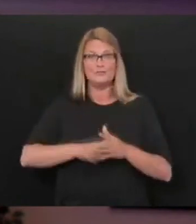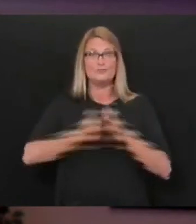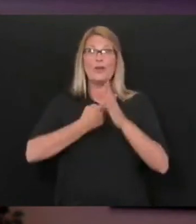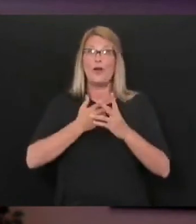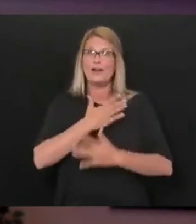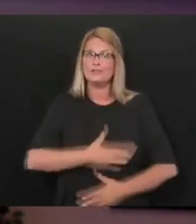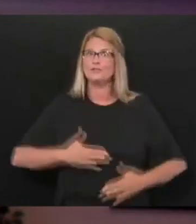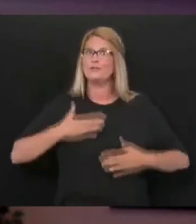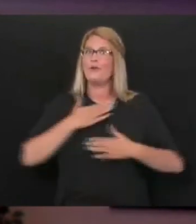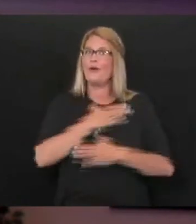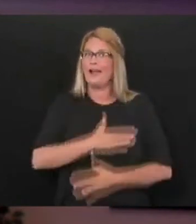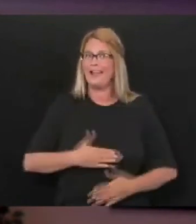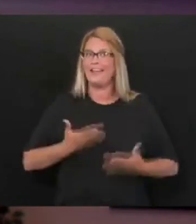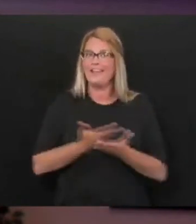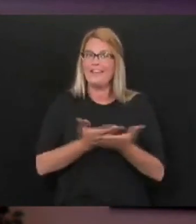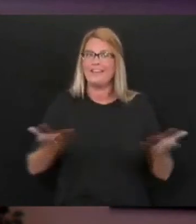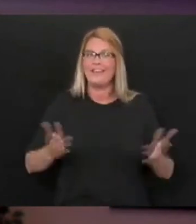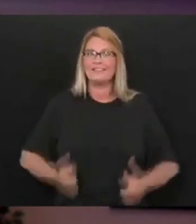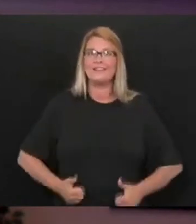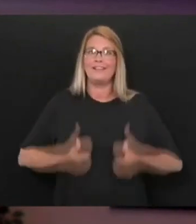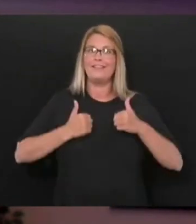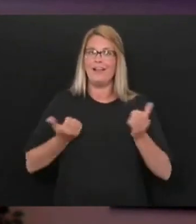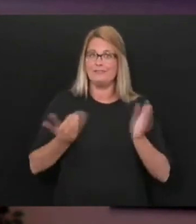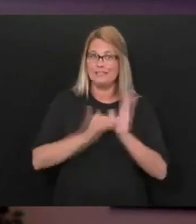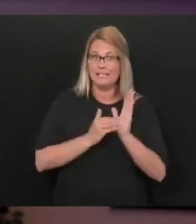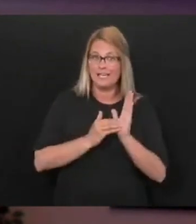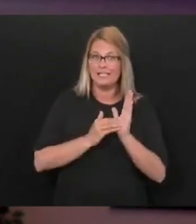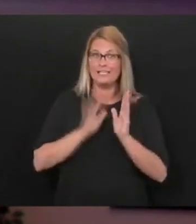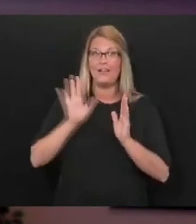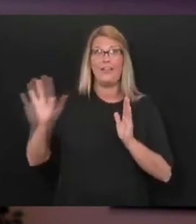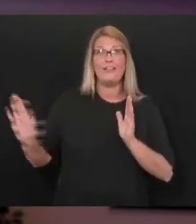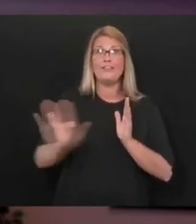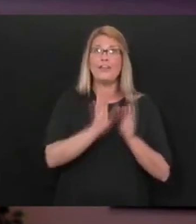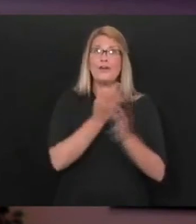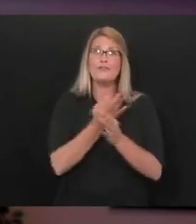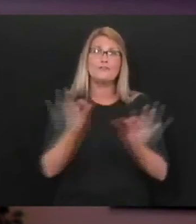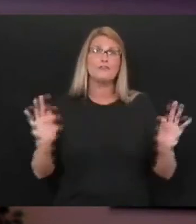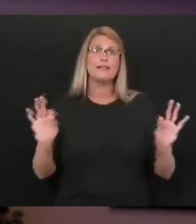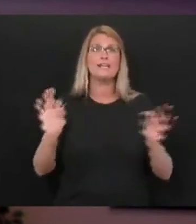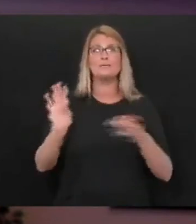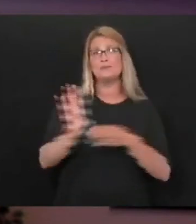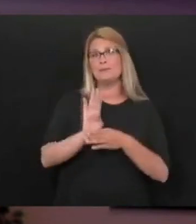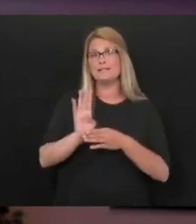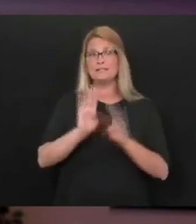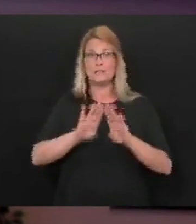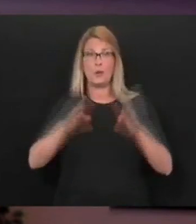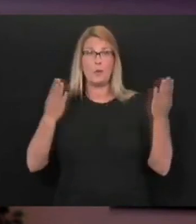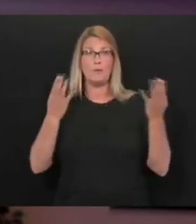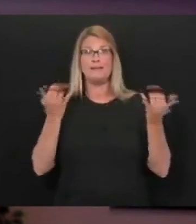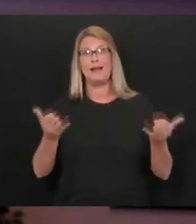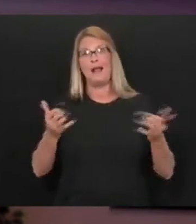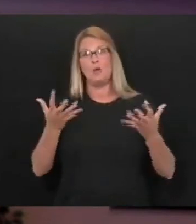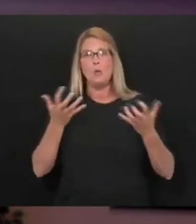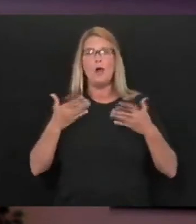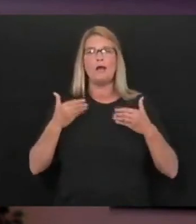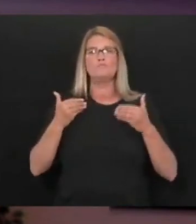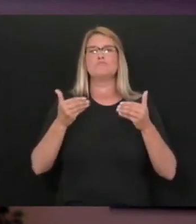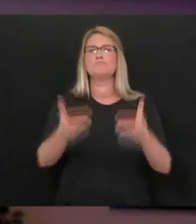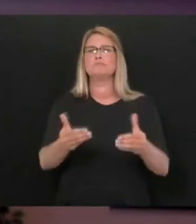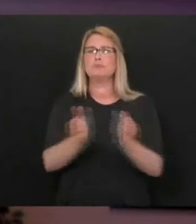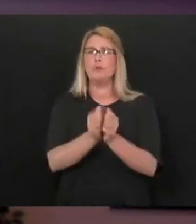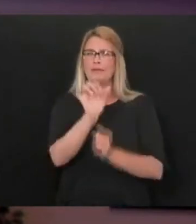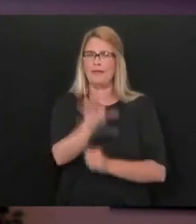states and their freedoms and the businesses that are open. But there's really two